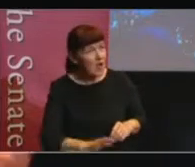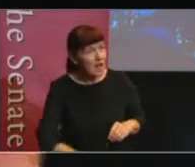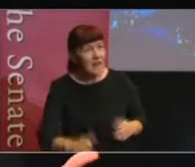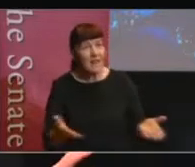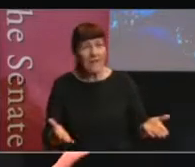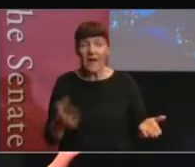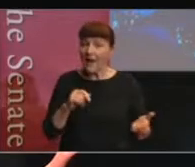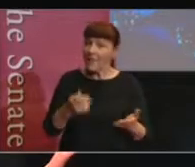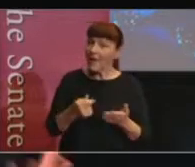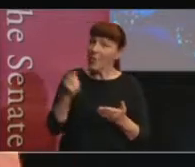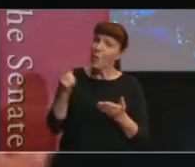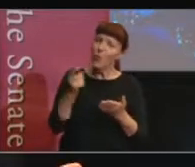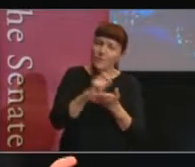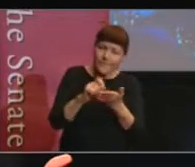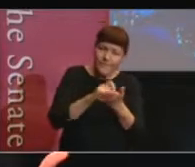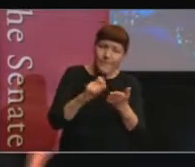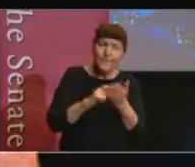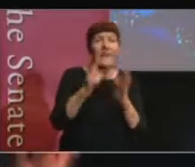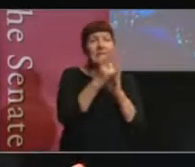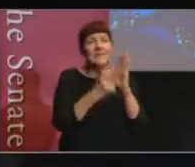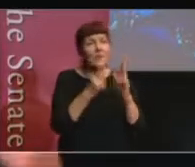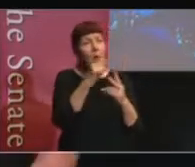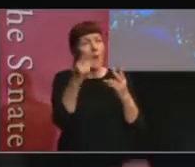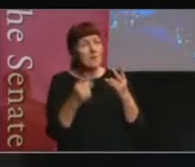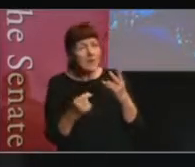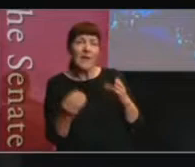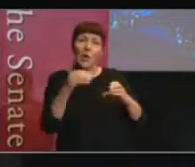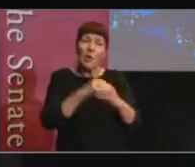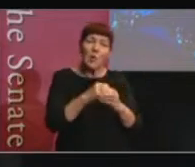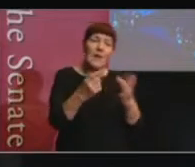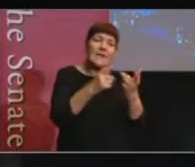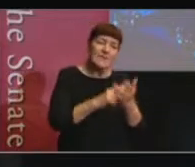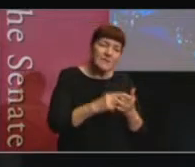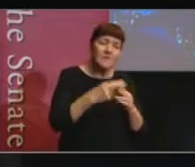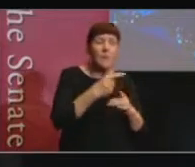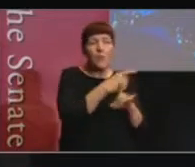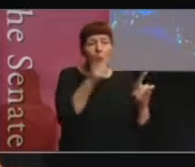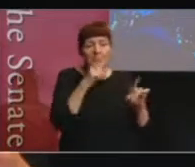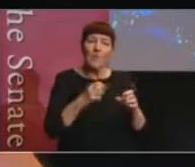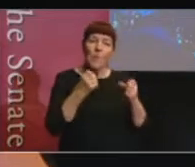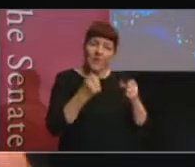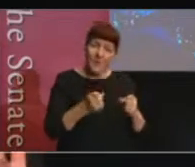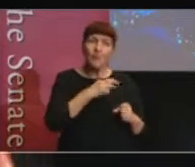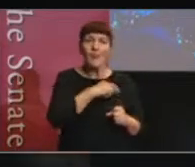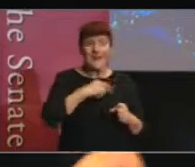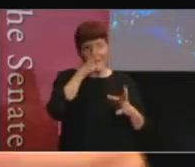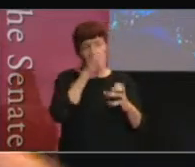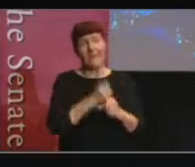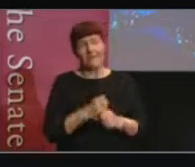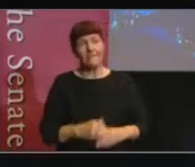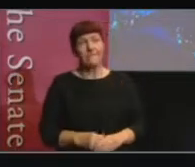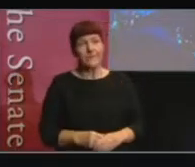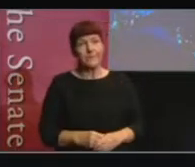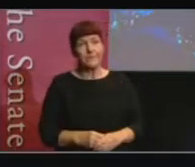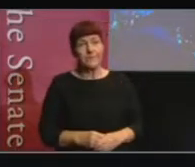formulate legislative options that included things like exceptions for people with religious beliefs. So, by the time